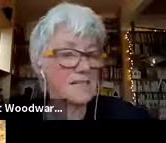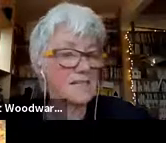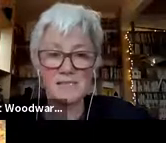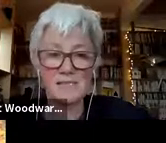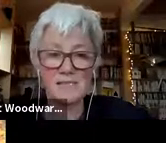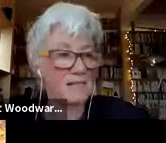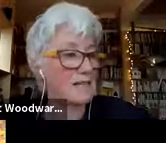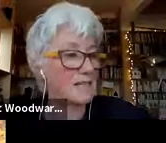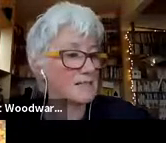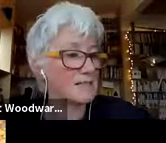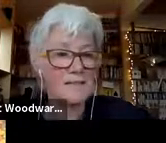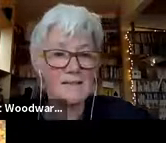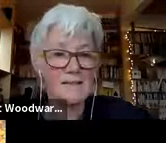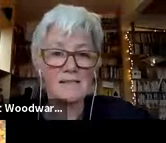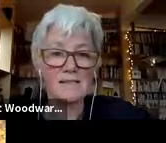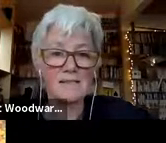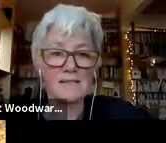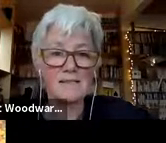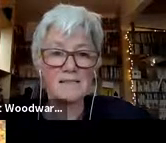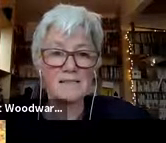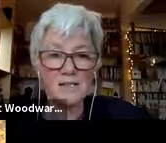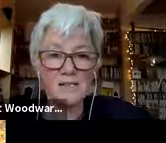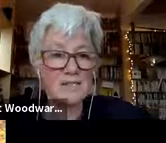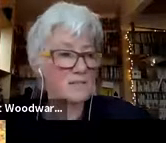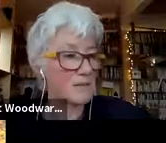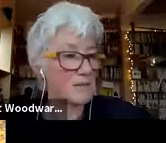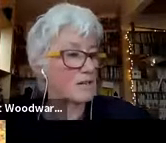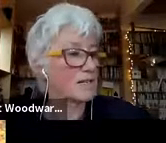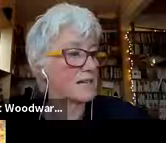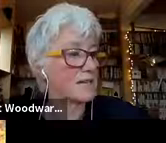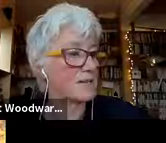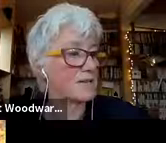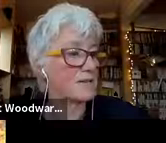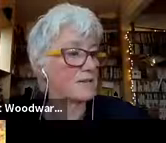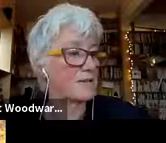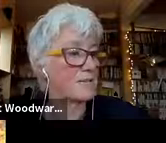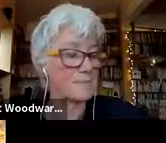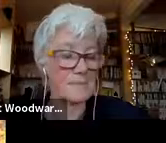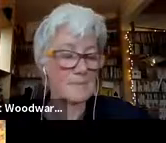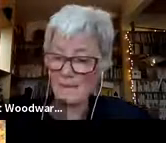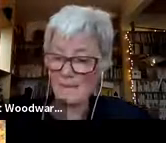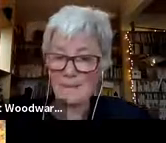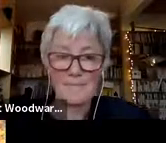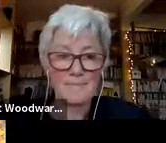previously in Mystic, Connecticut, and this area known as Split Rock and Canopy Rock.